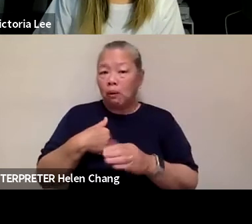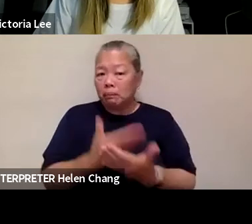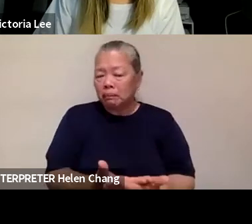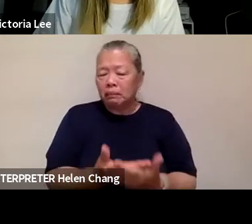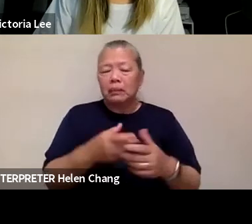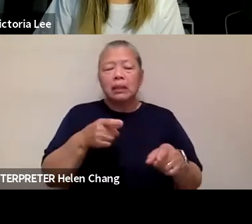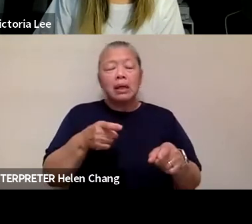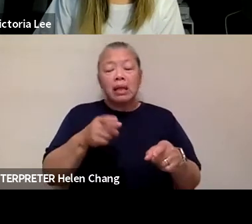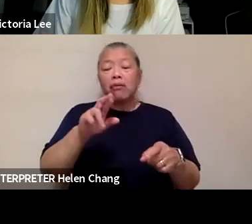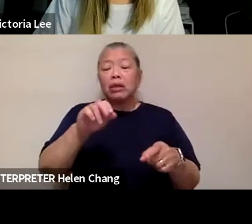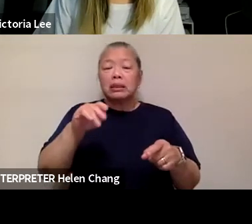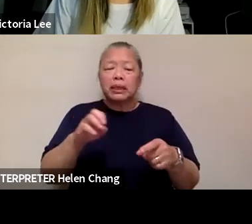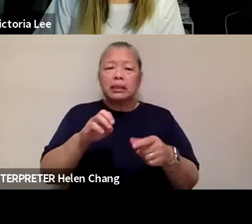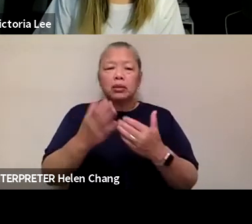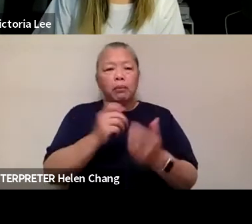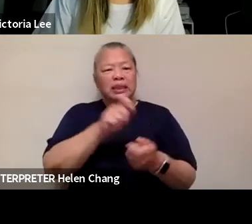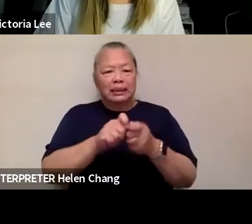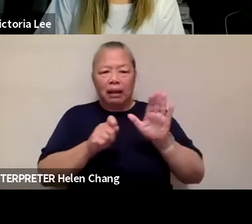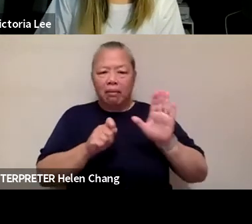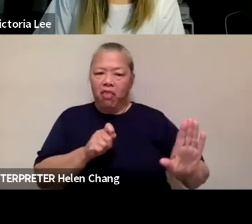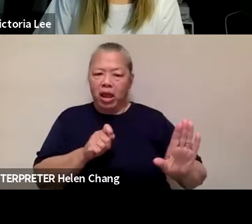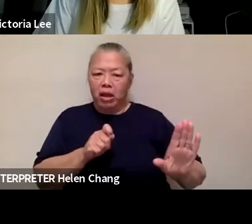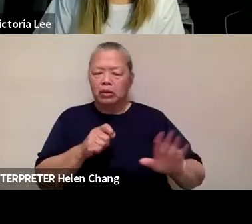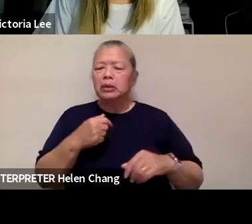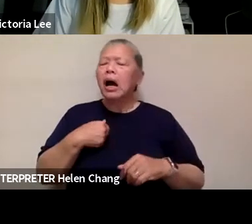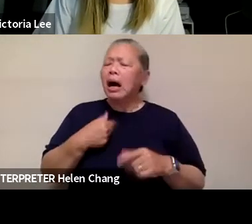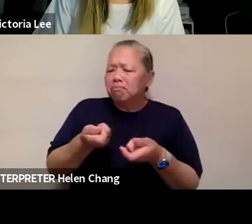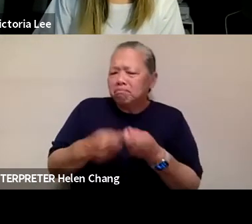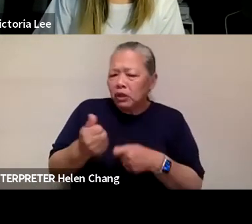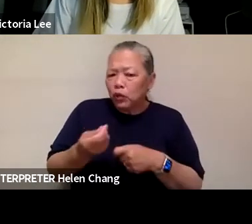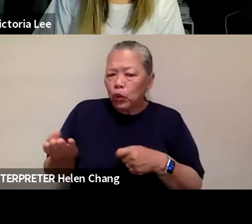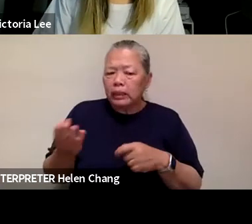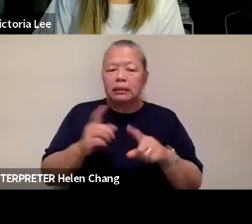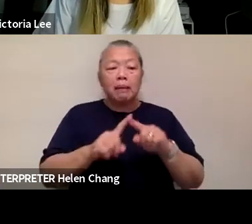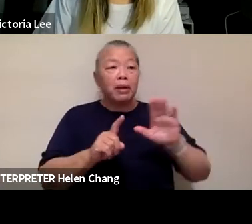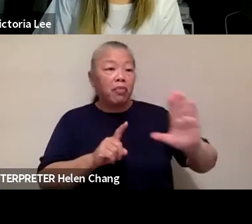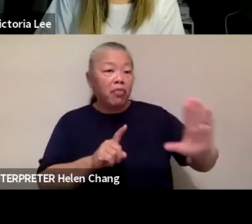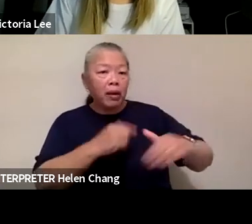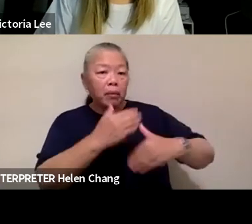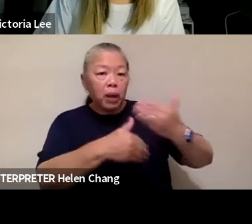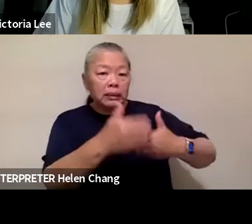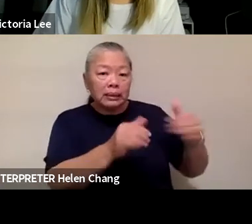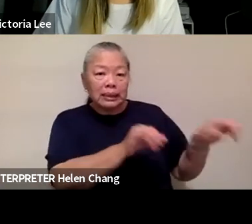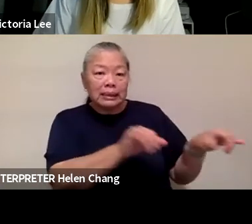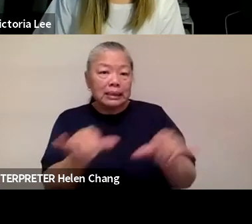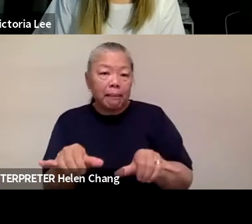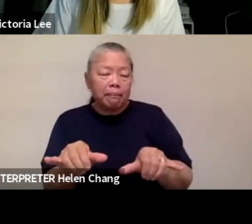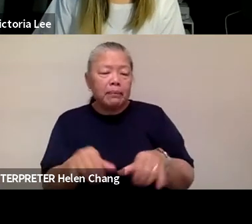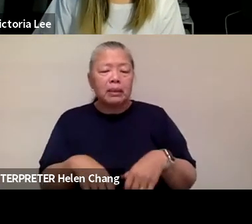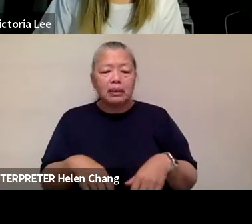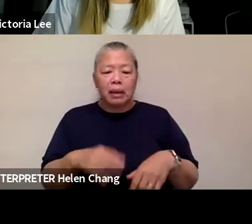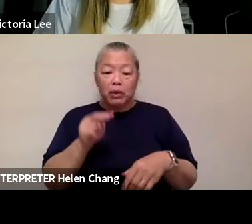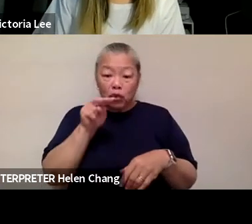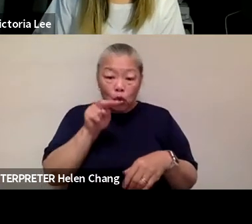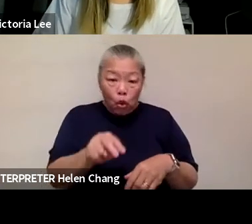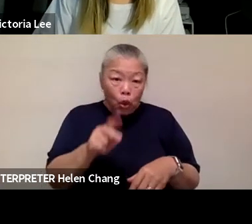There's a couple little substitutions that I made, but the technique is the same. You look at the chicken, it looks like a fried chicken. But to know that